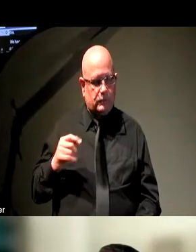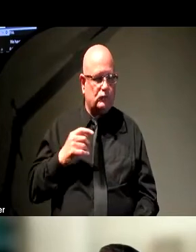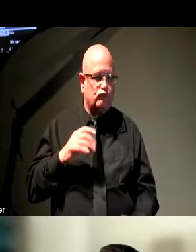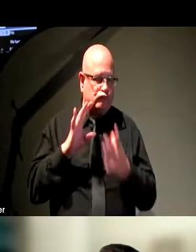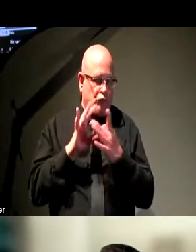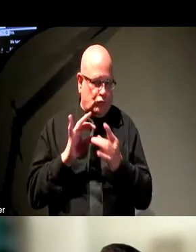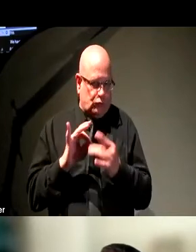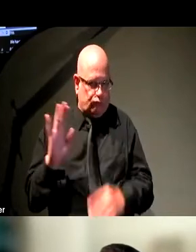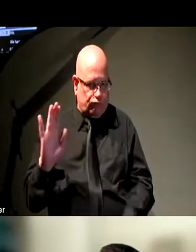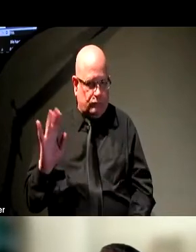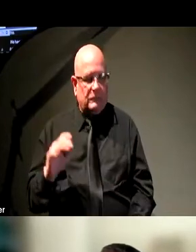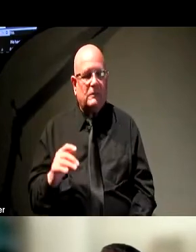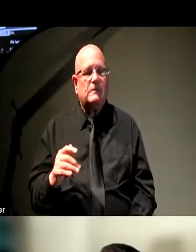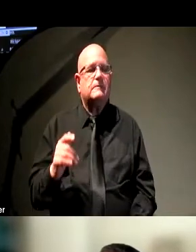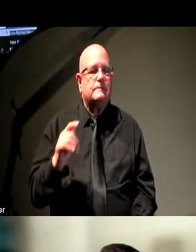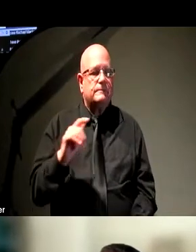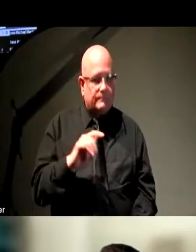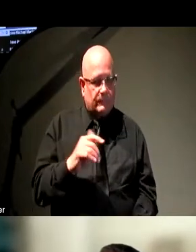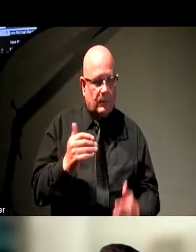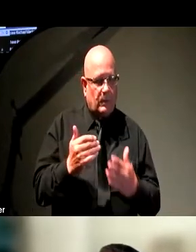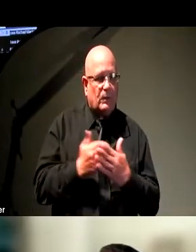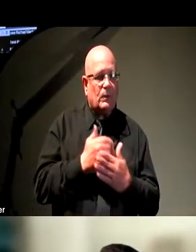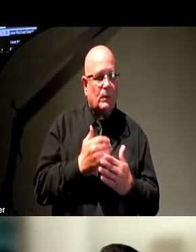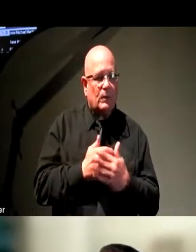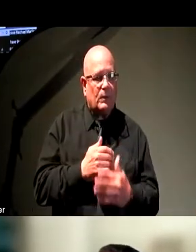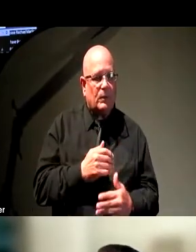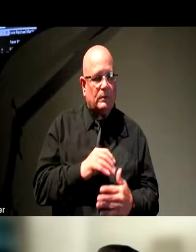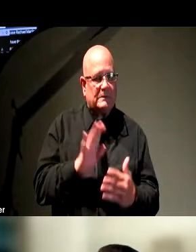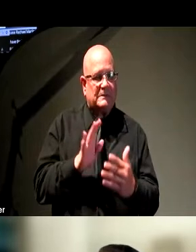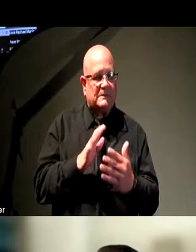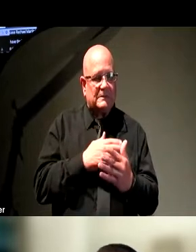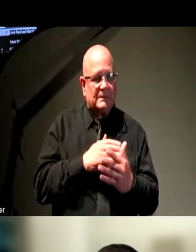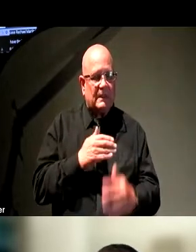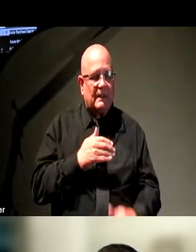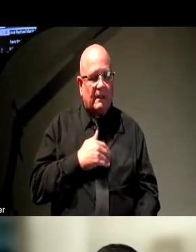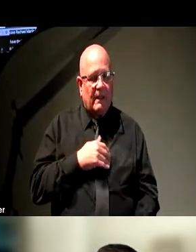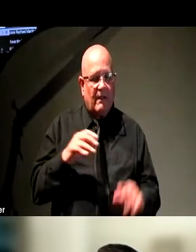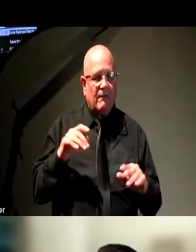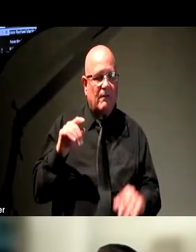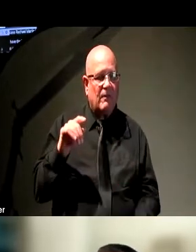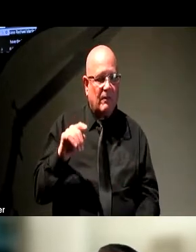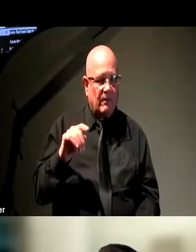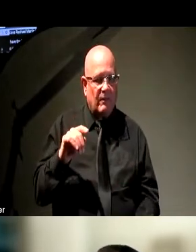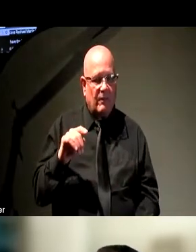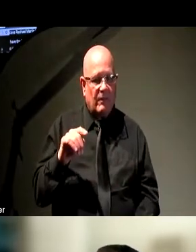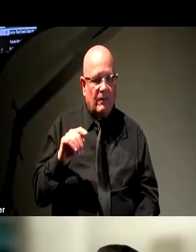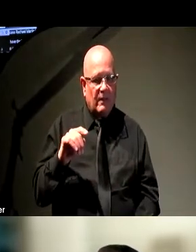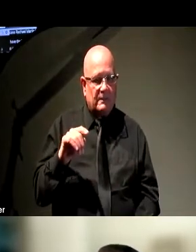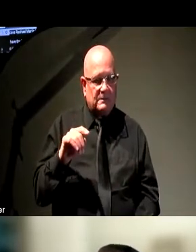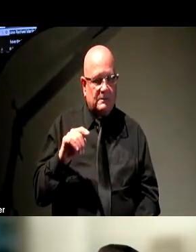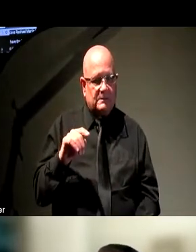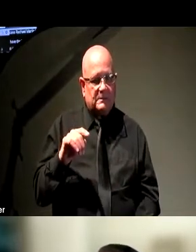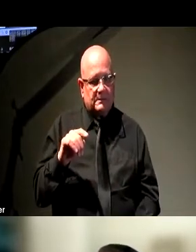we kick over to an audio clip of Dua Lipa singing, there's a clip and it indicates that she's singing. And it's a lyric